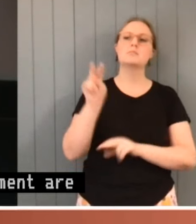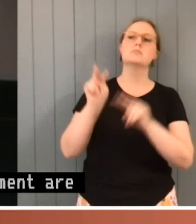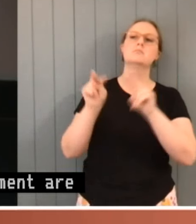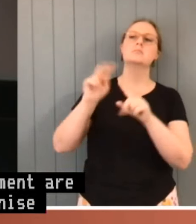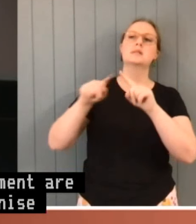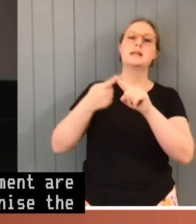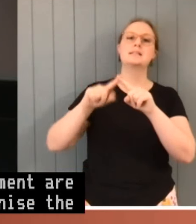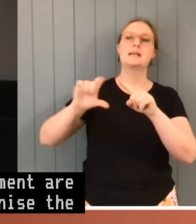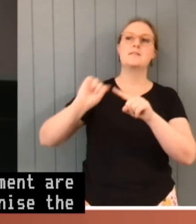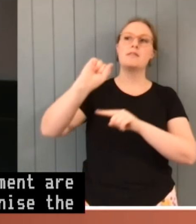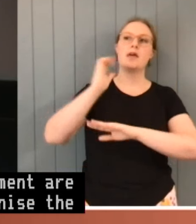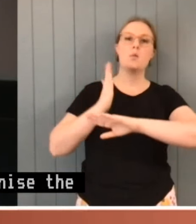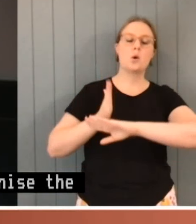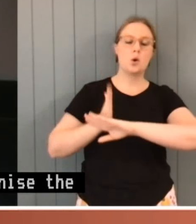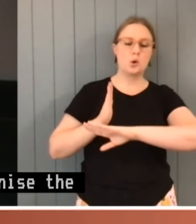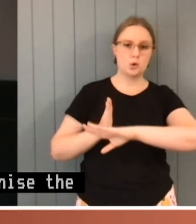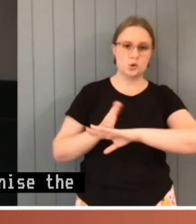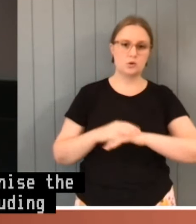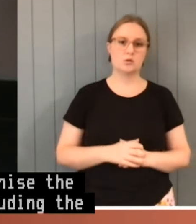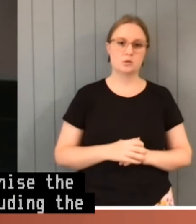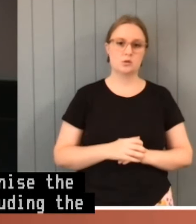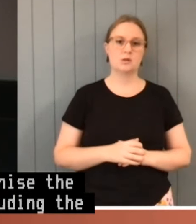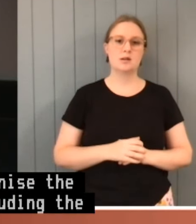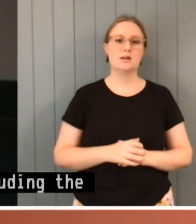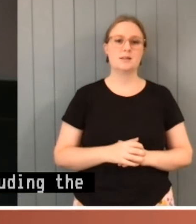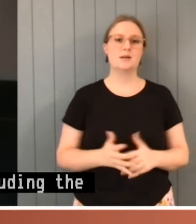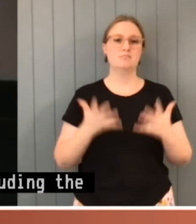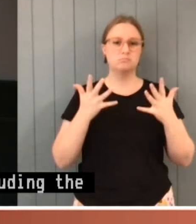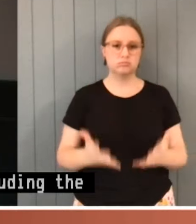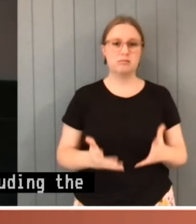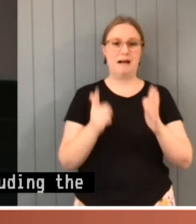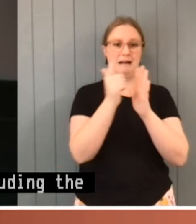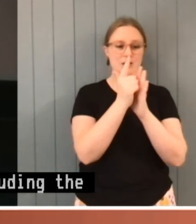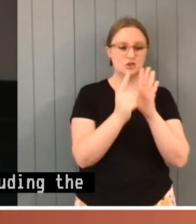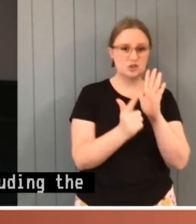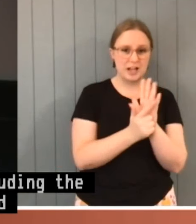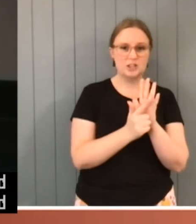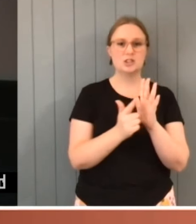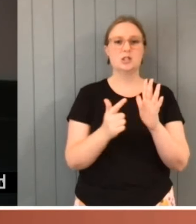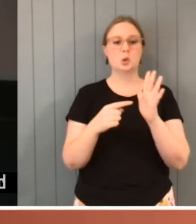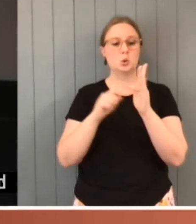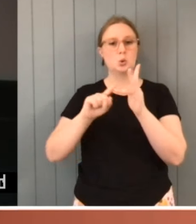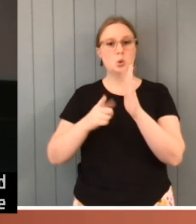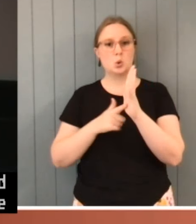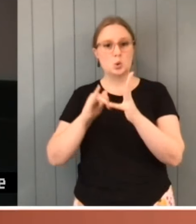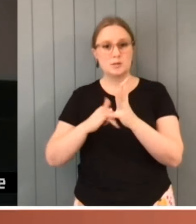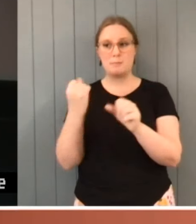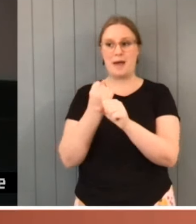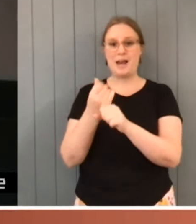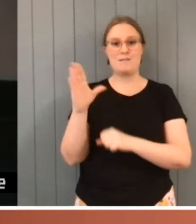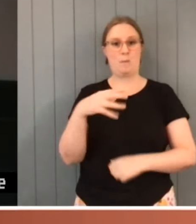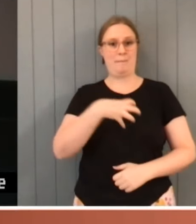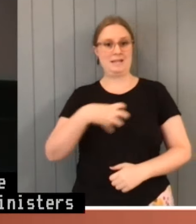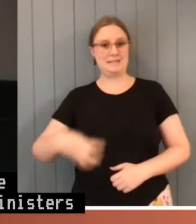immense amount of delegated legislation and legislative instruments generated by ministers and public officials and institutions.